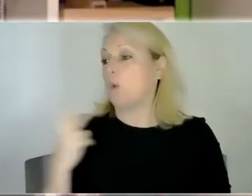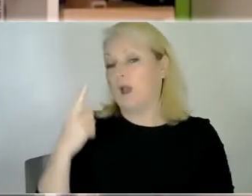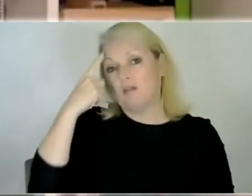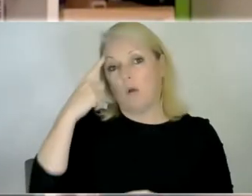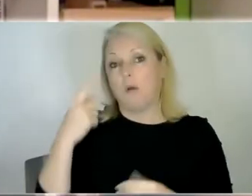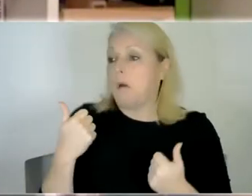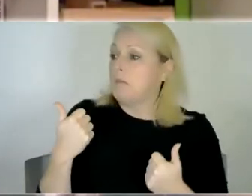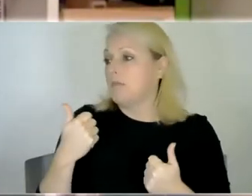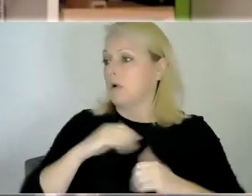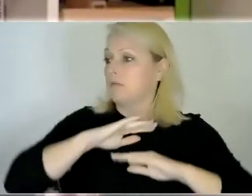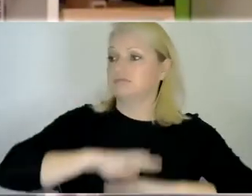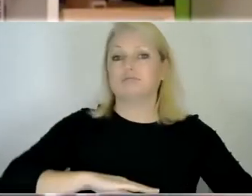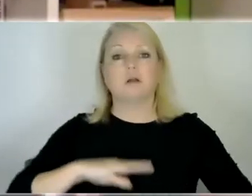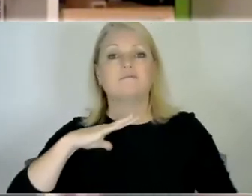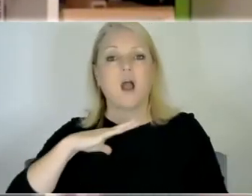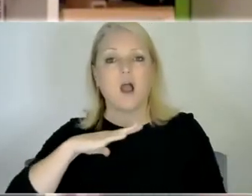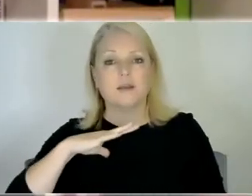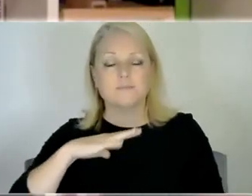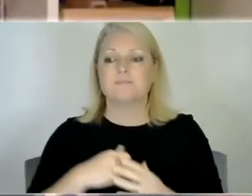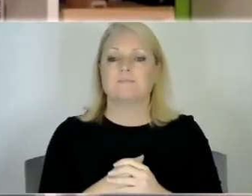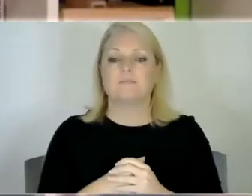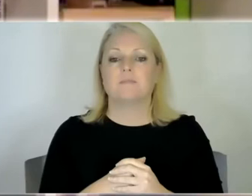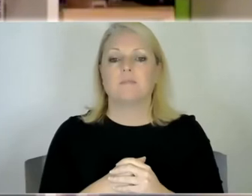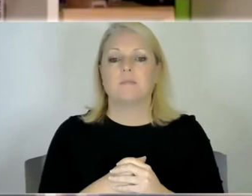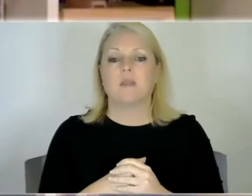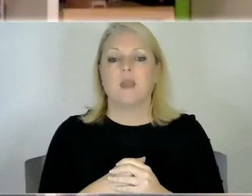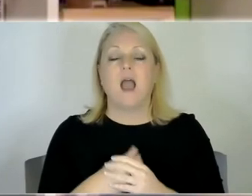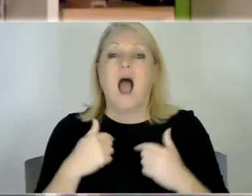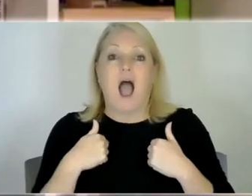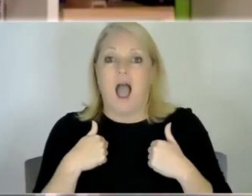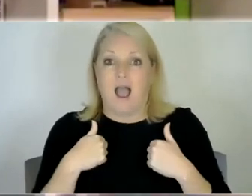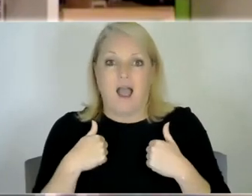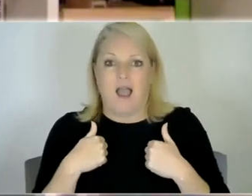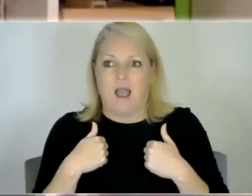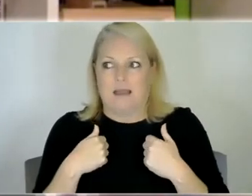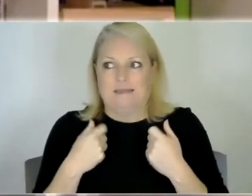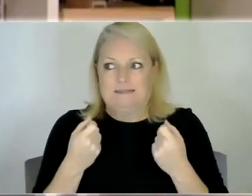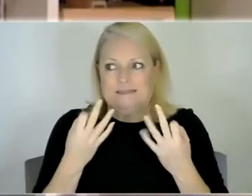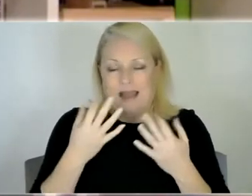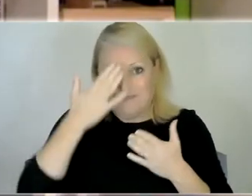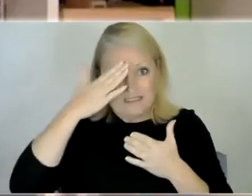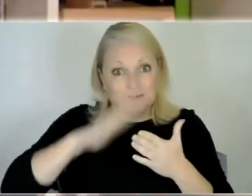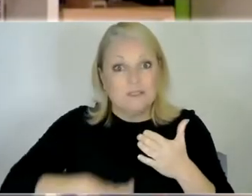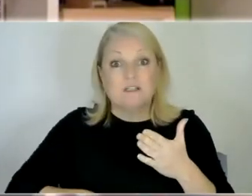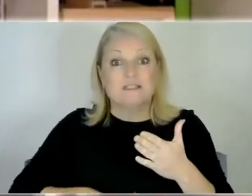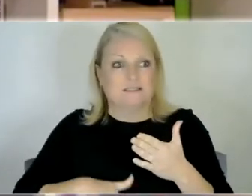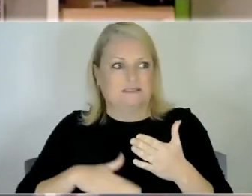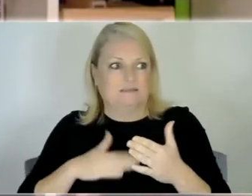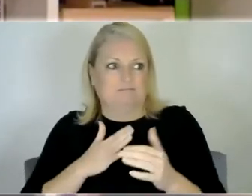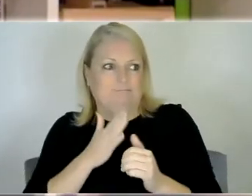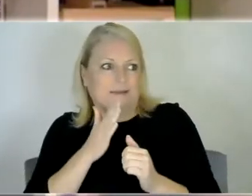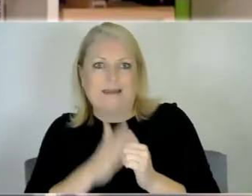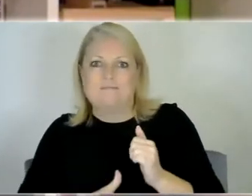but you know for me I I didn't really have the experience to you know being around lots of other kids